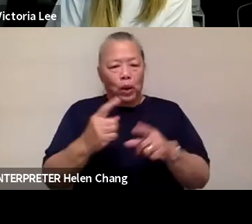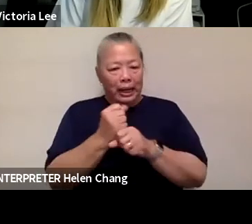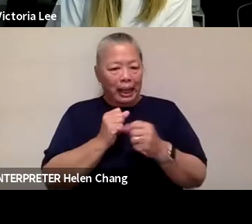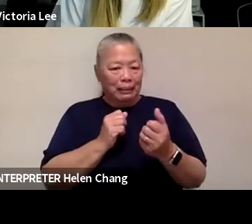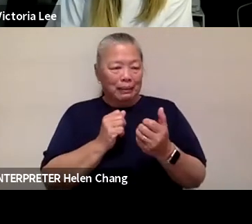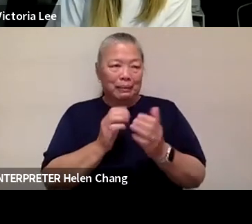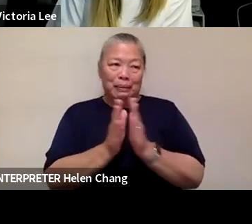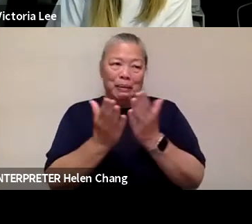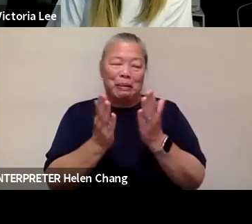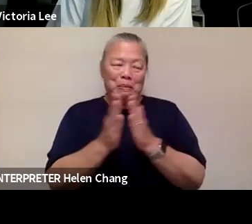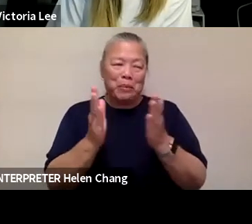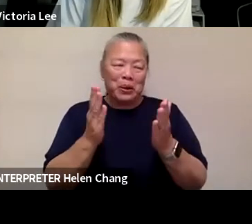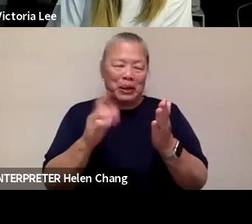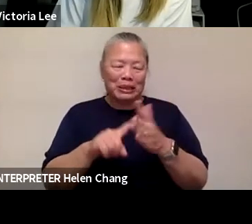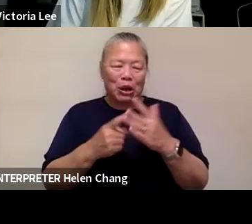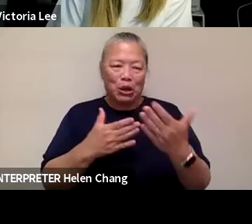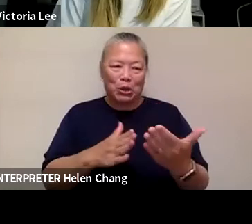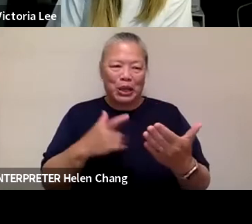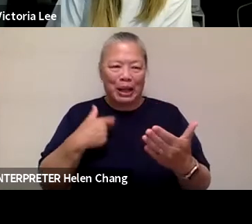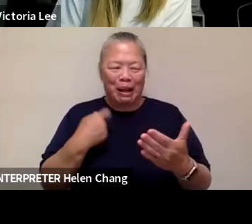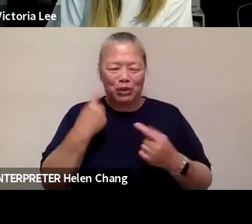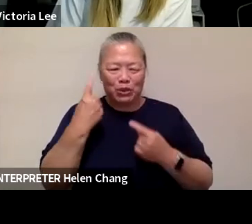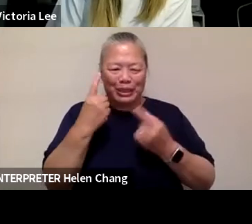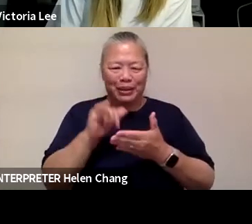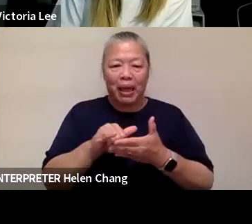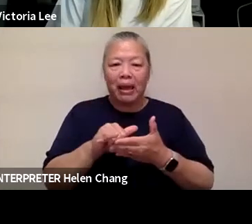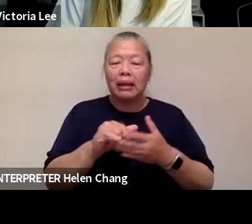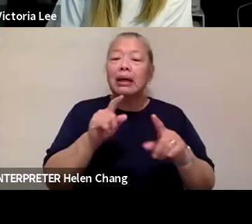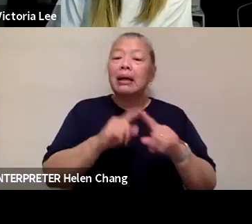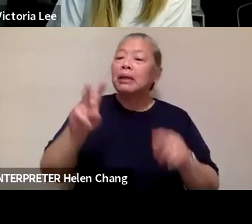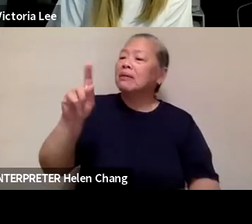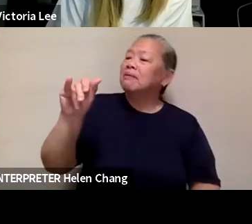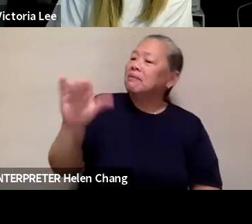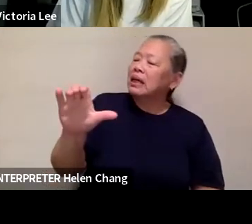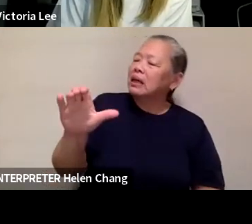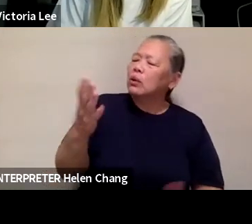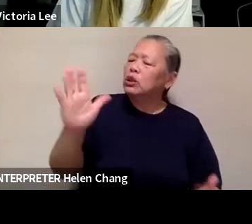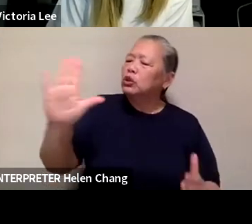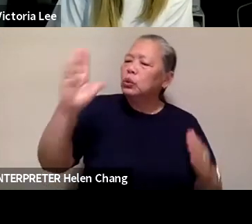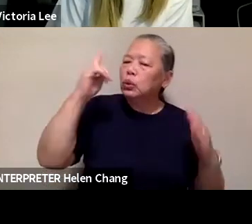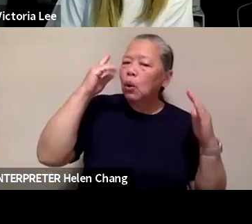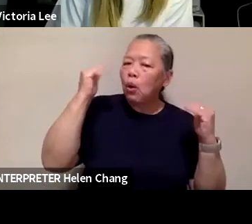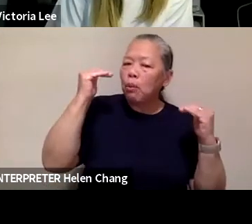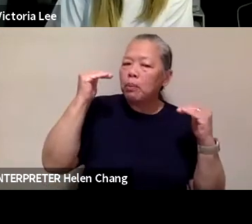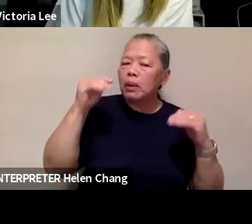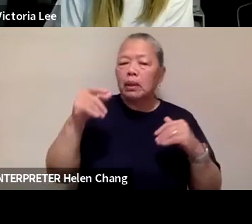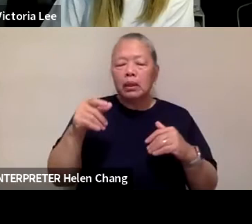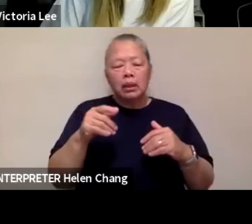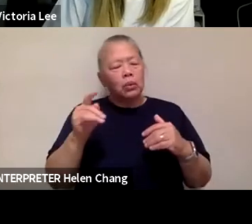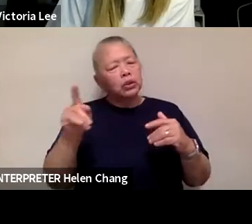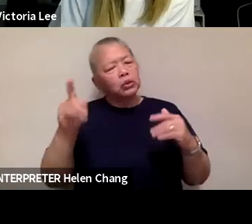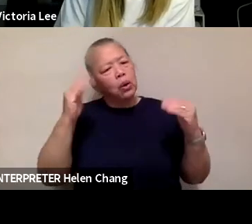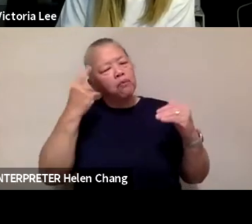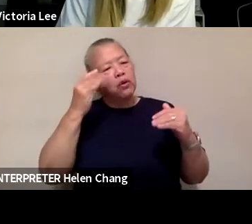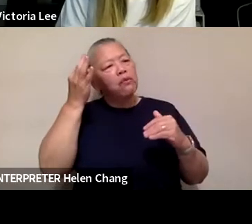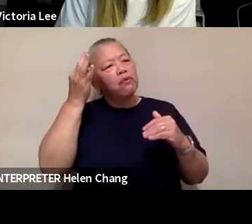cooking. But I also want to hear from Vic, Vic, what is your hope? And now that you've been working during this time, what's your hope for the